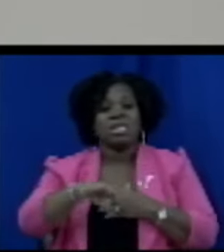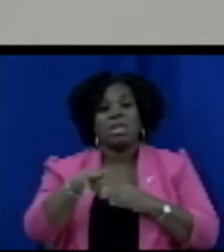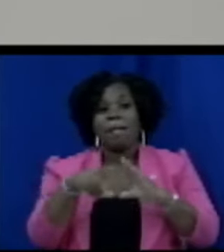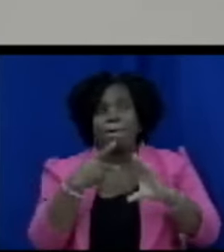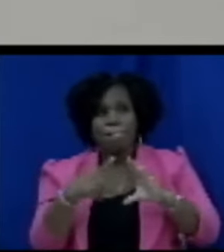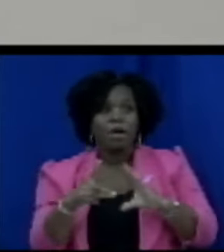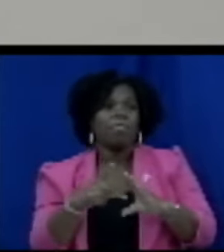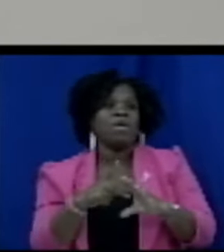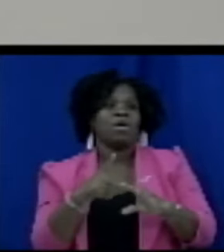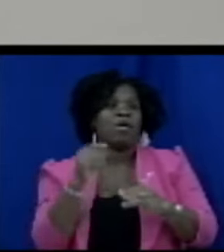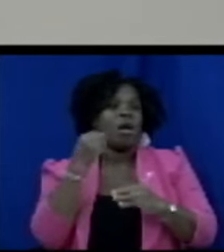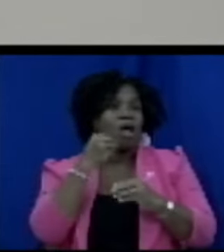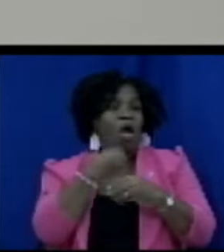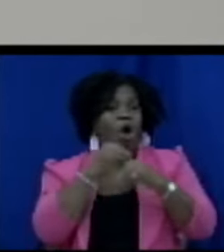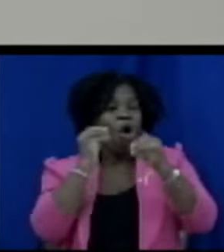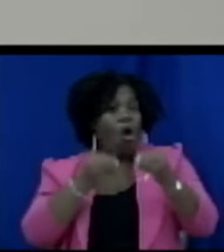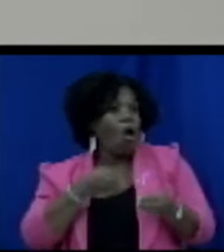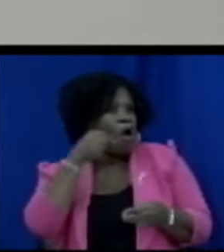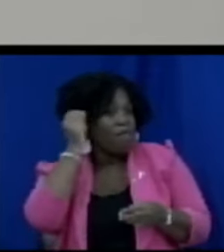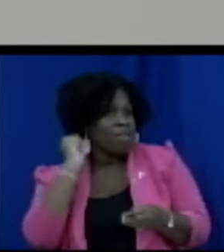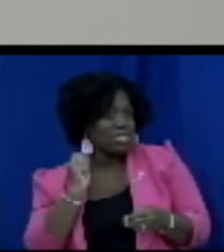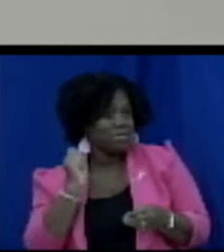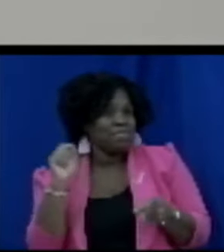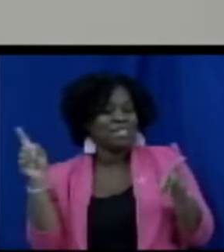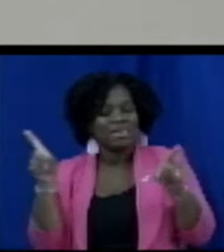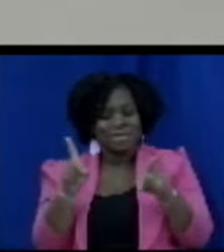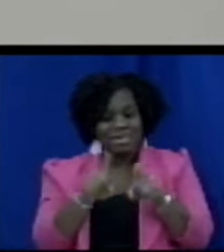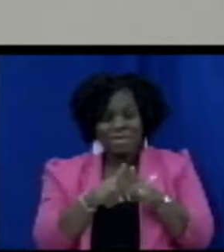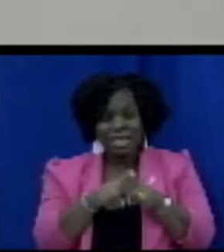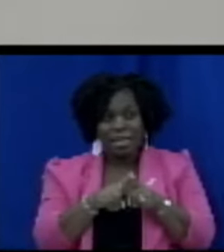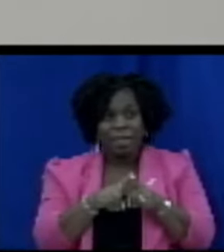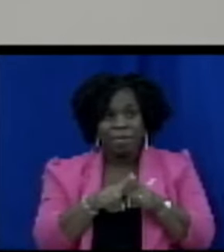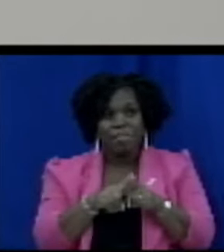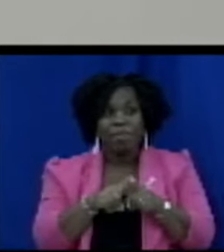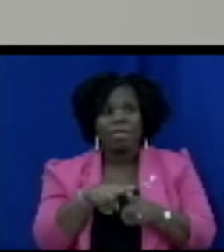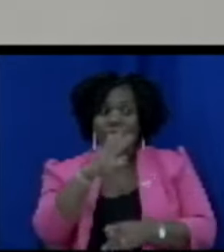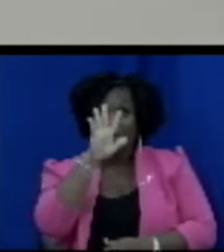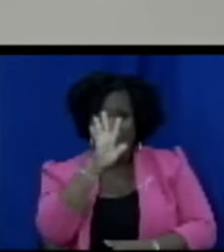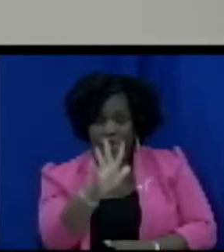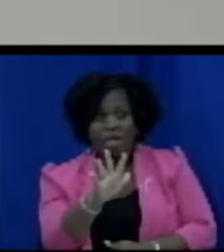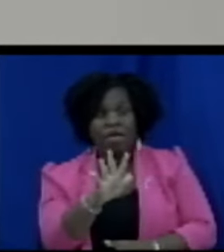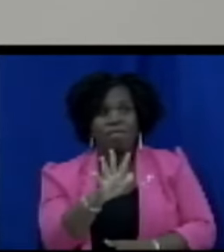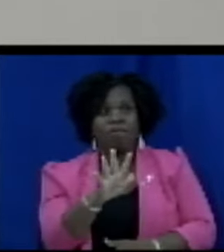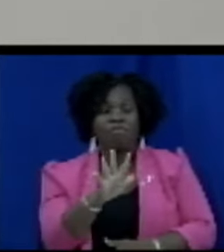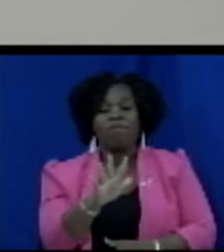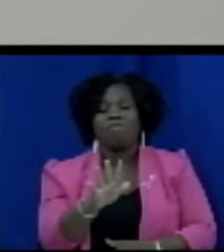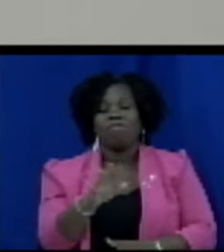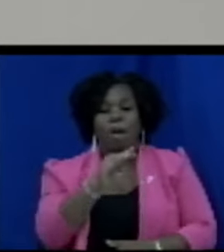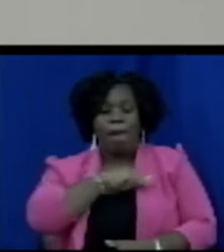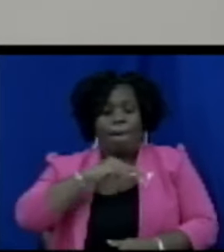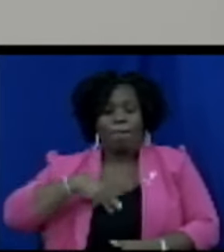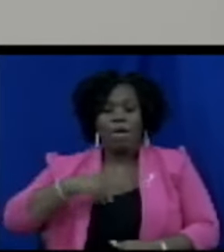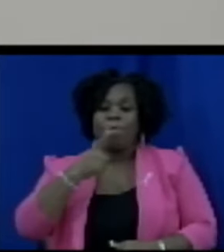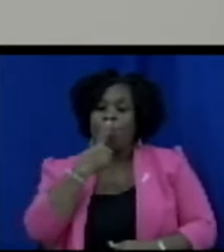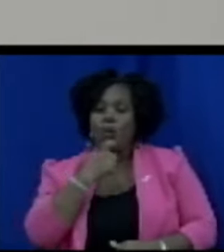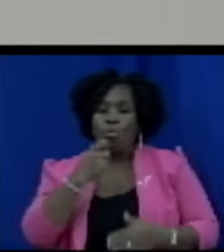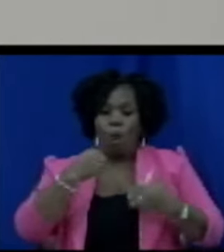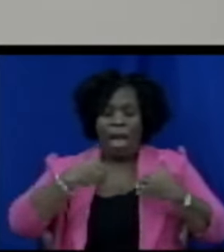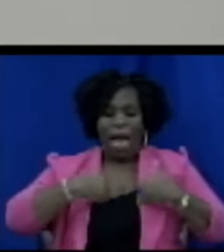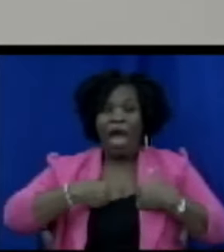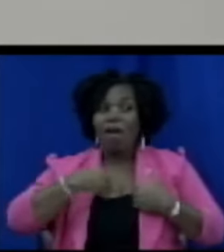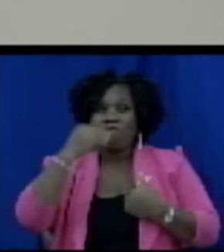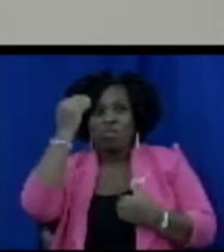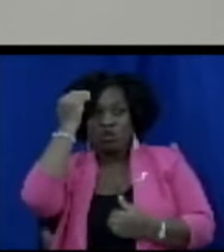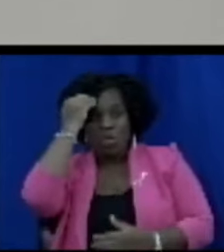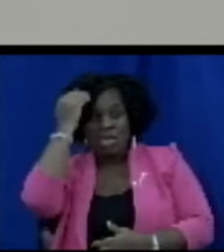who has knowledge and experience in consumer protection now he goes on in section three